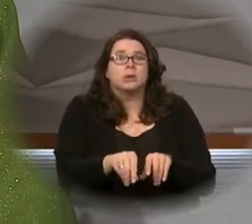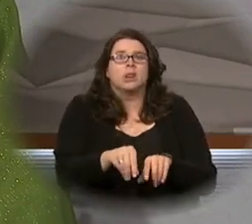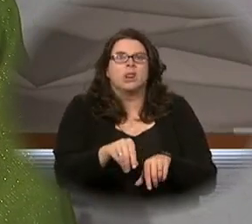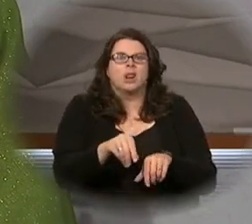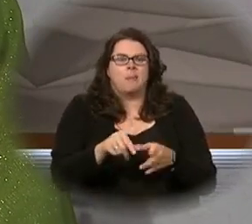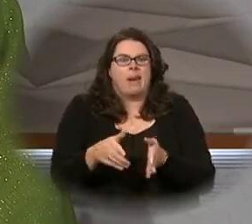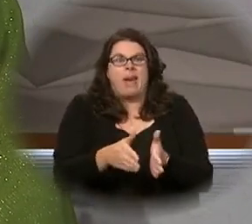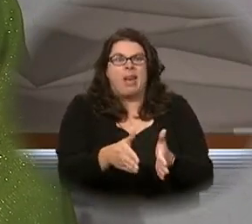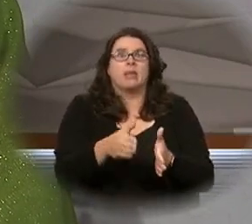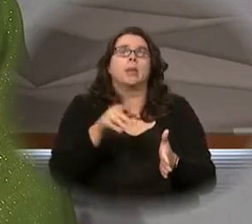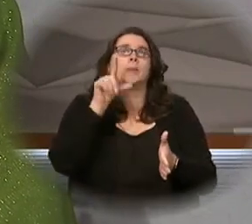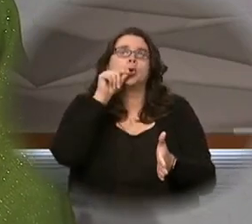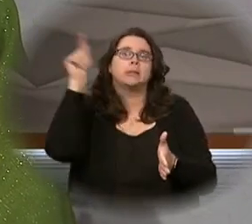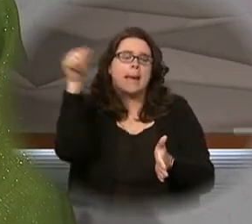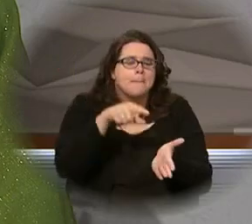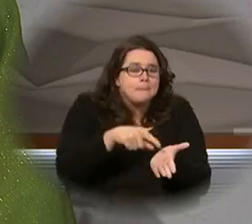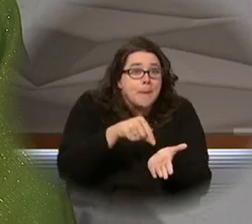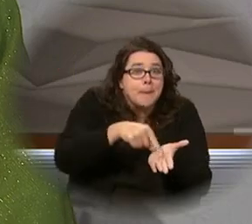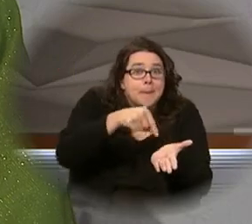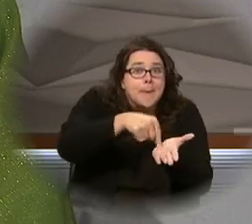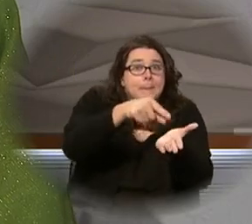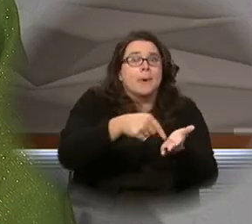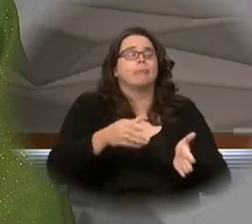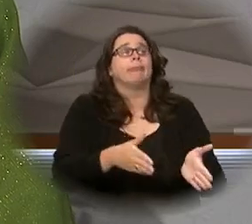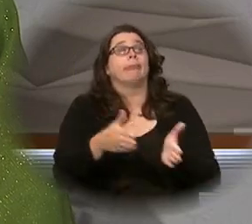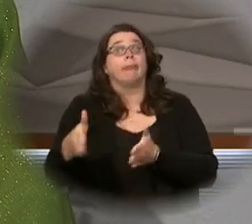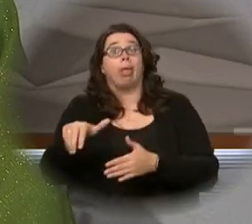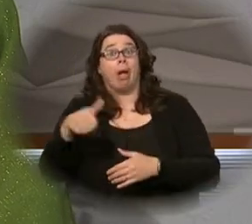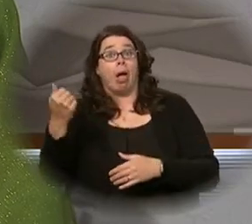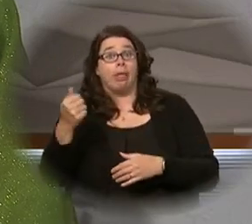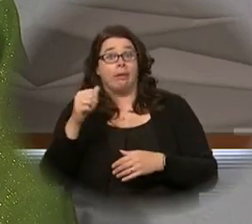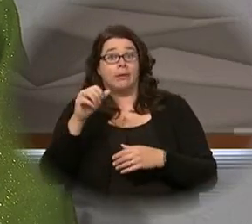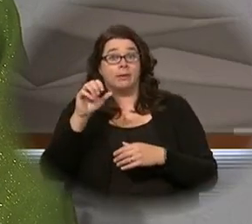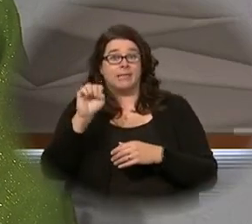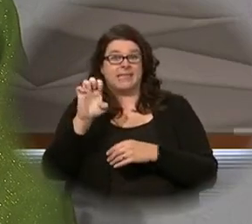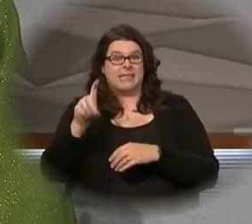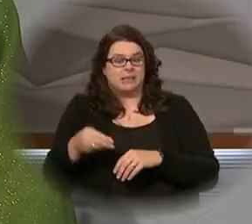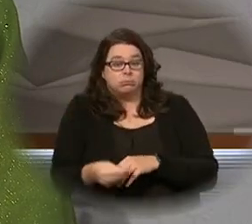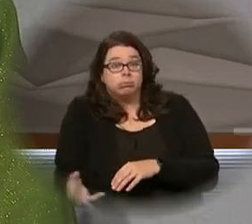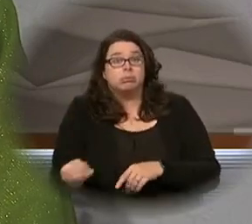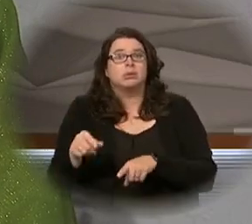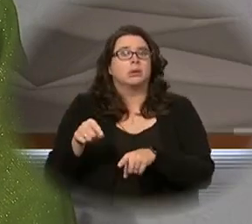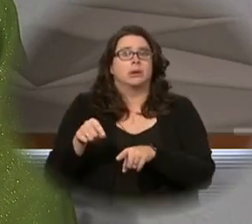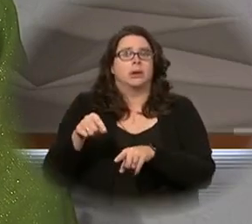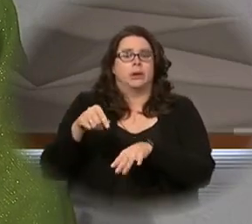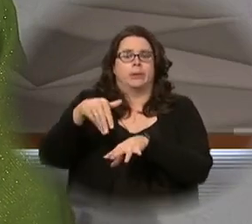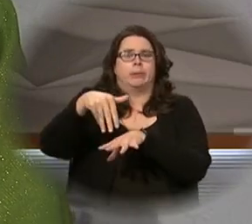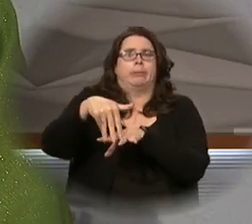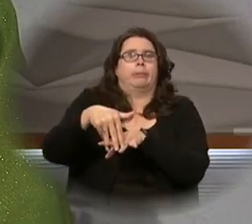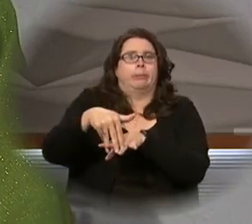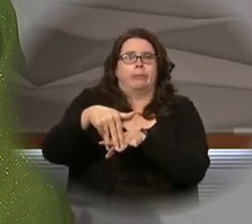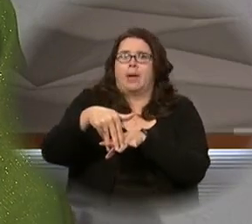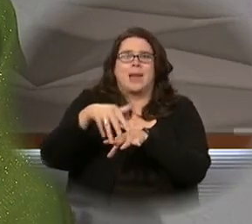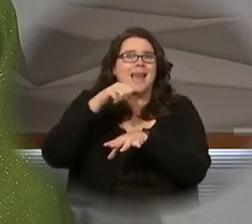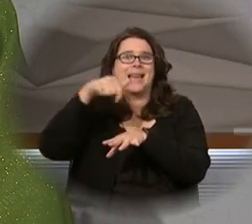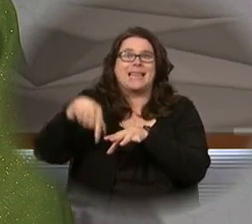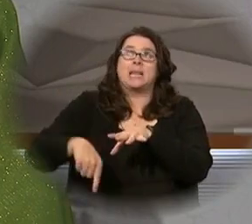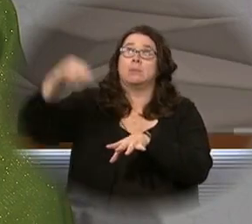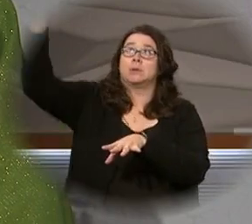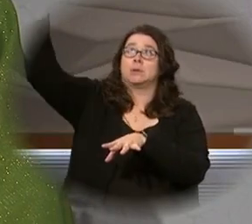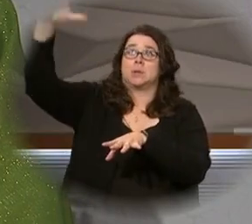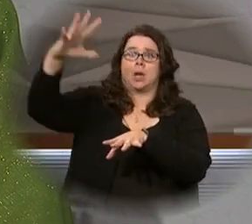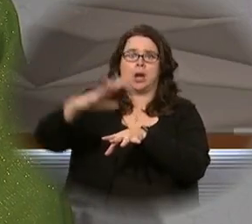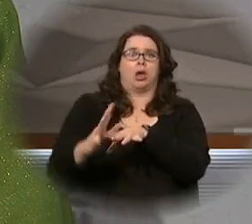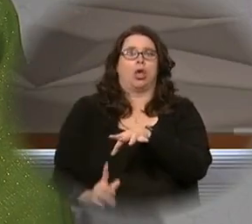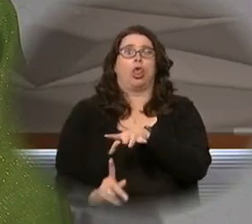on rocky ground, where it had little soil. It sprang up at once because the soil was not deep. And when the sun rose, it was